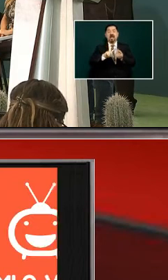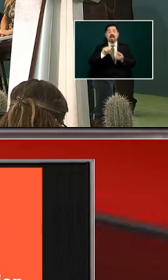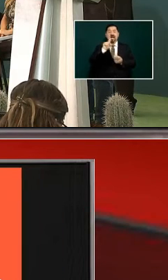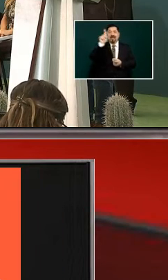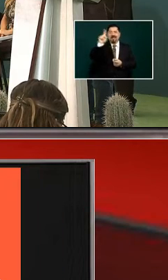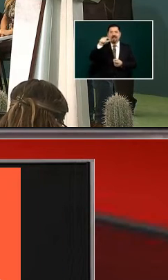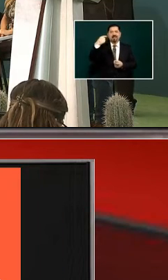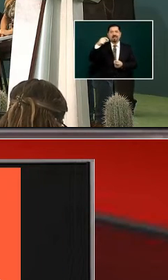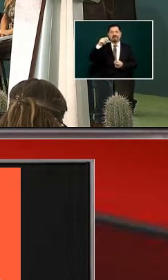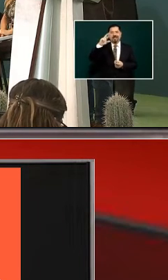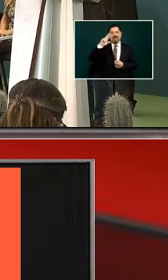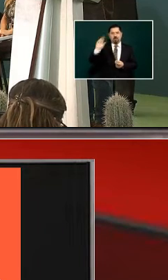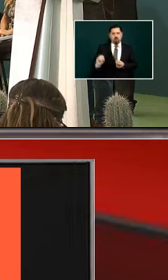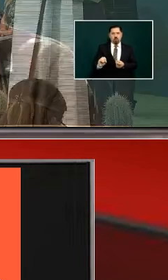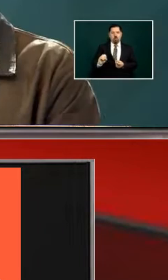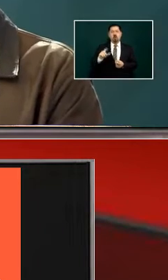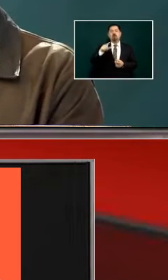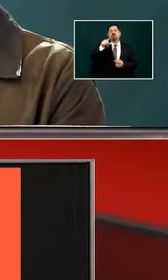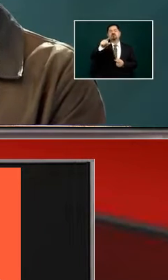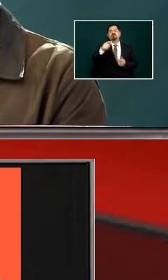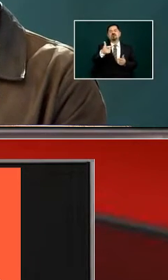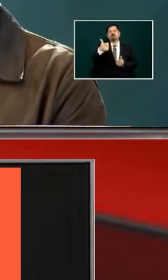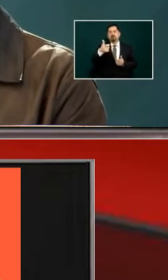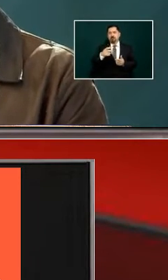which is still a dollar